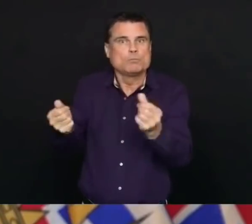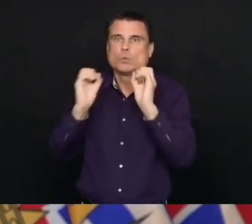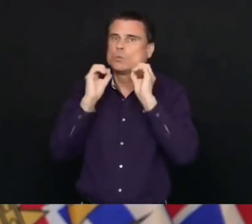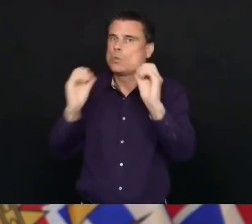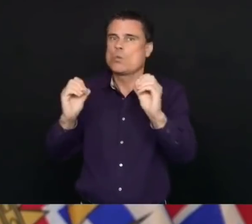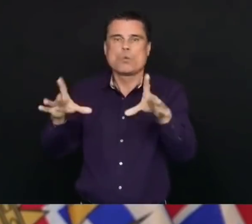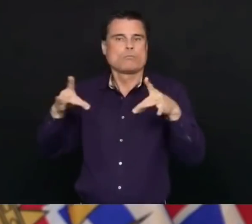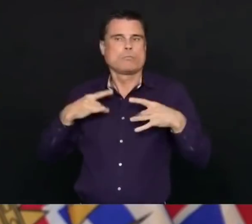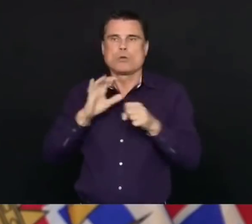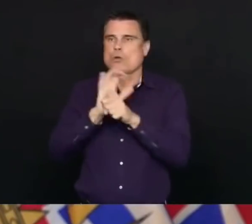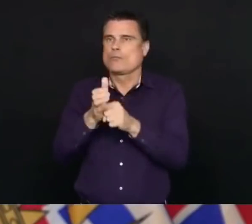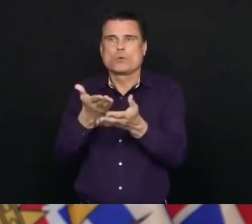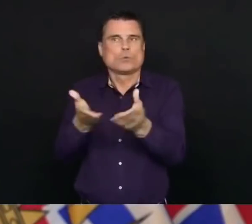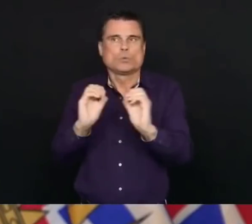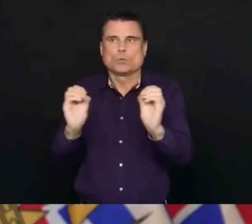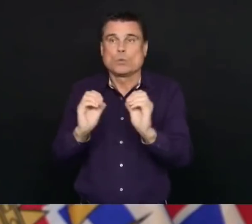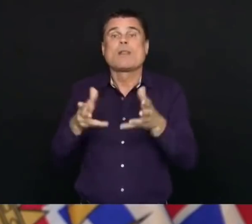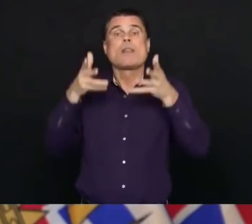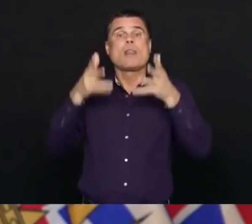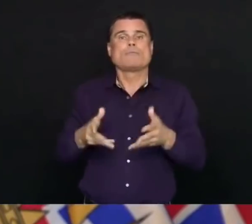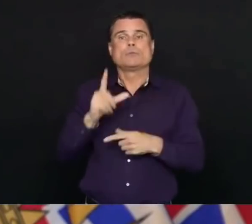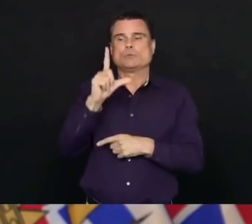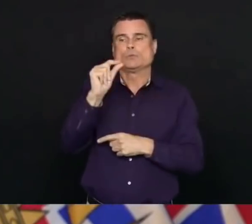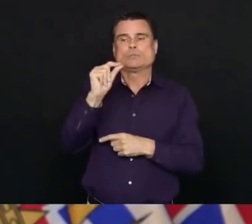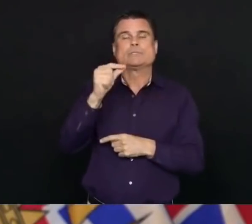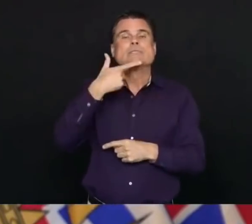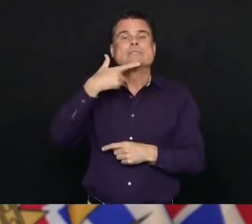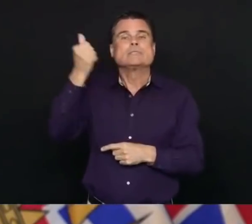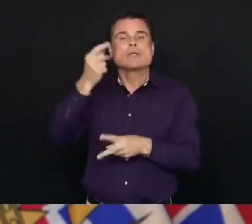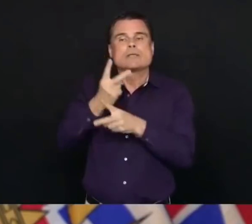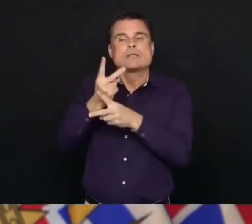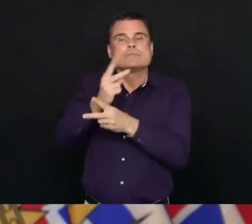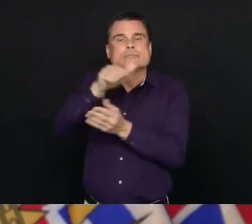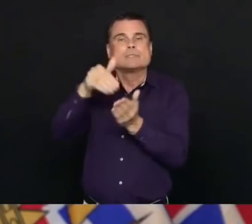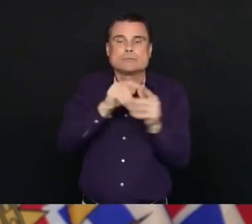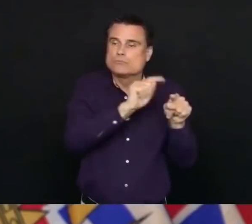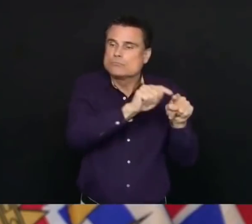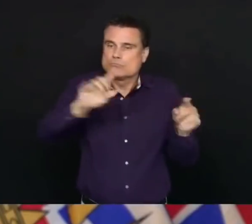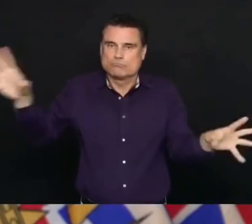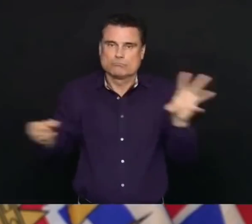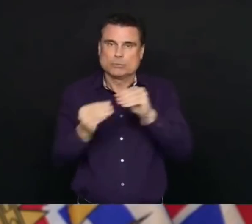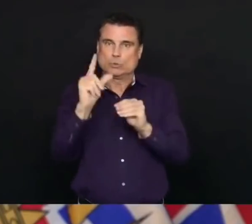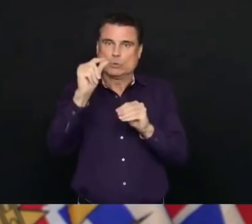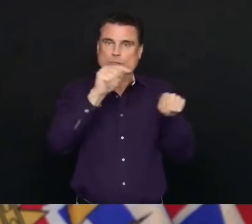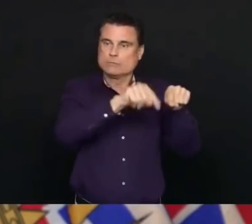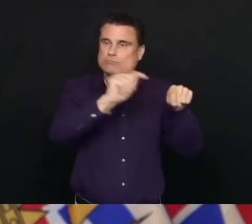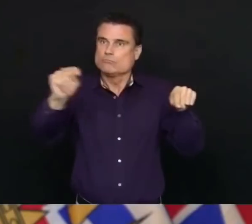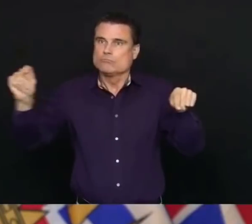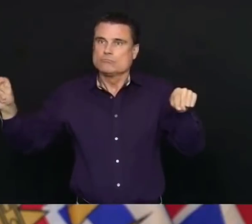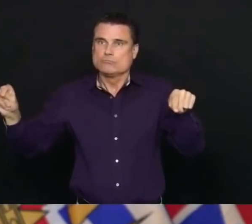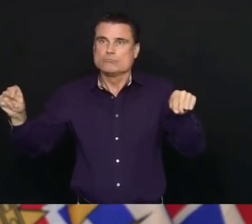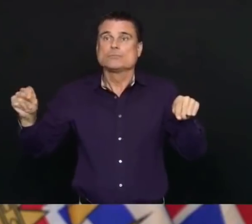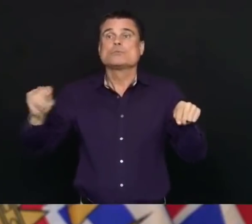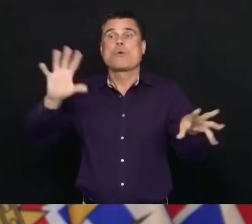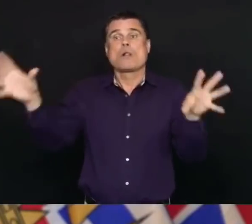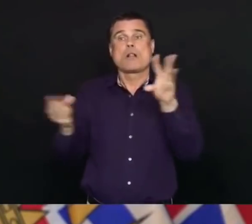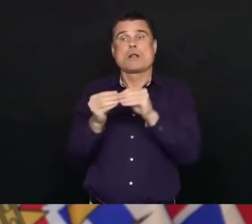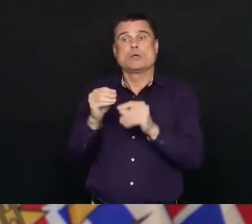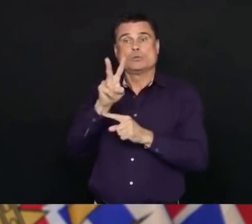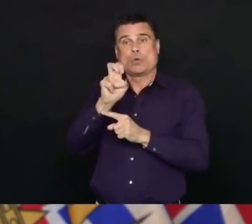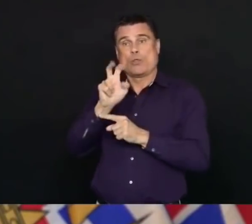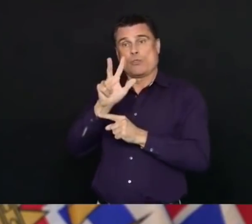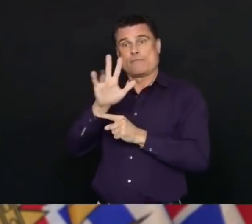cases, and we have 235 in total cases that are associated with long-term care and assisted living,